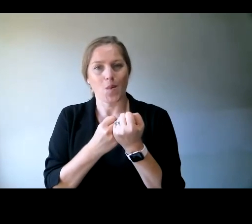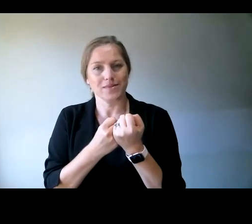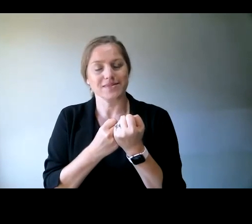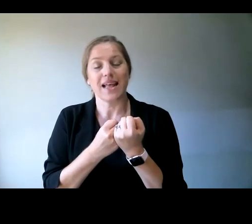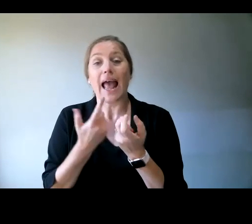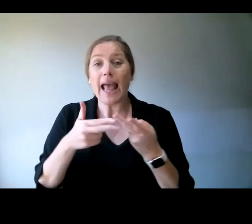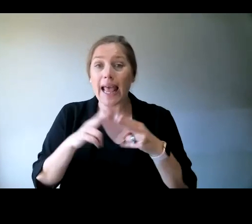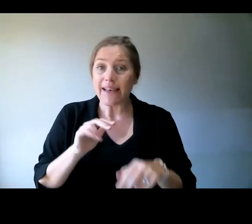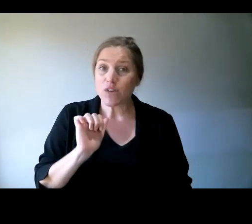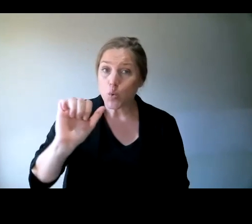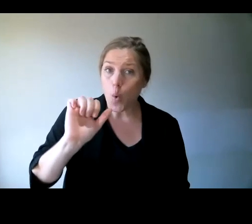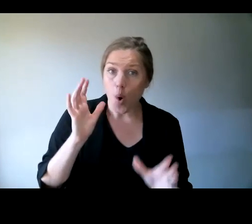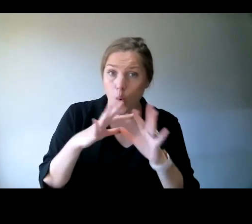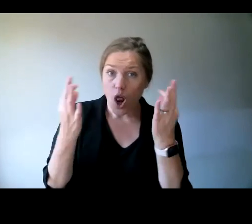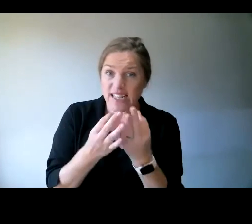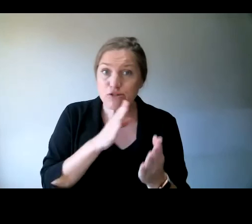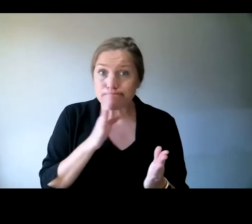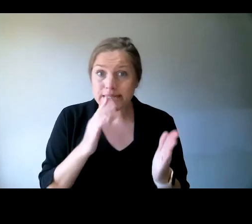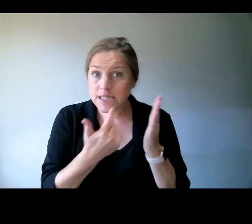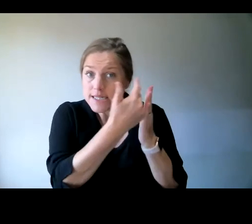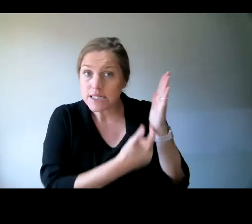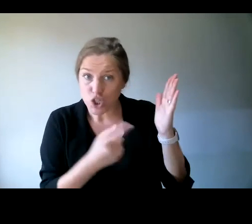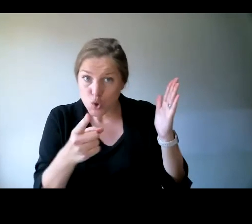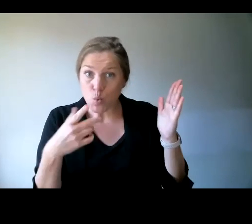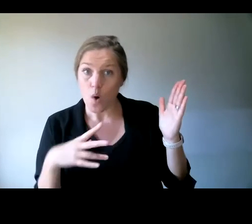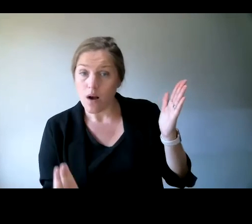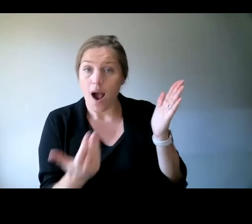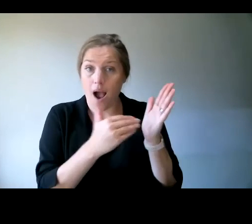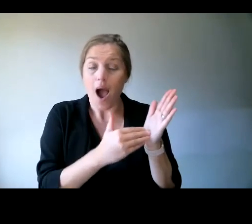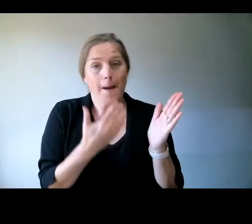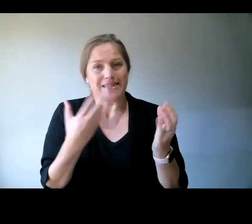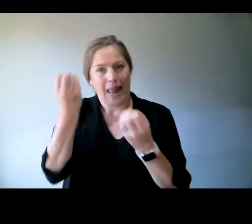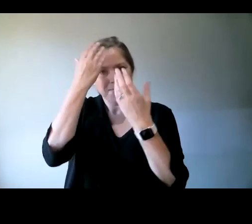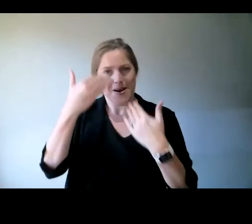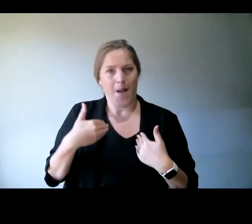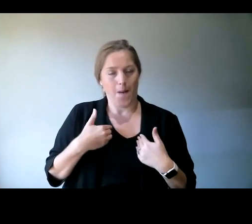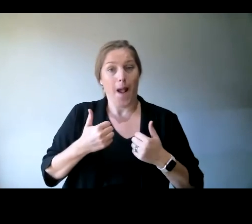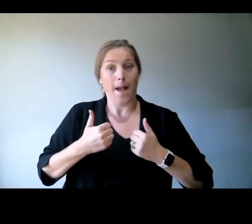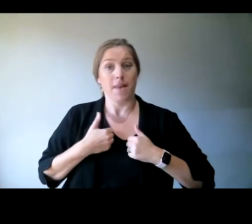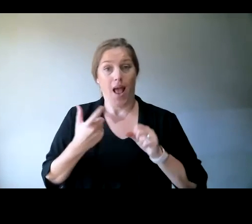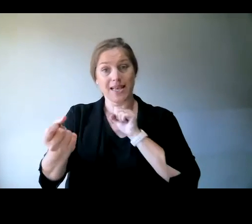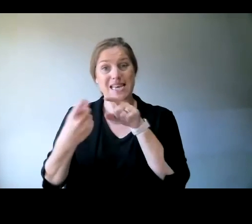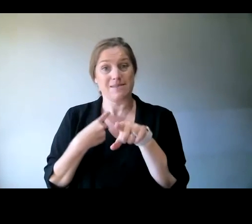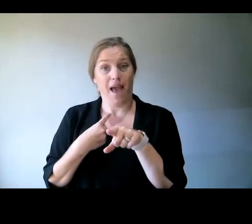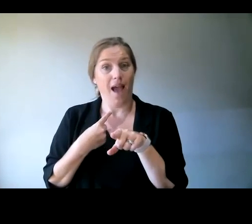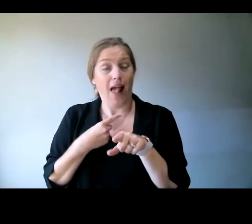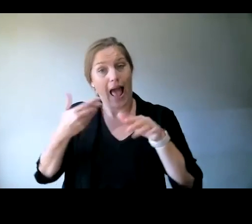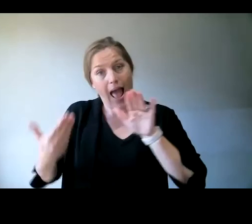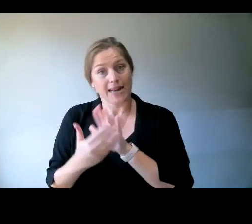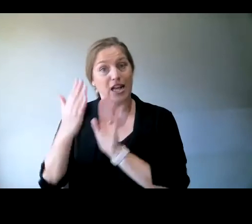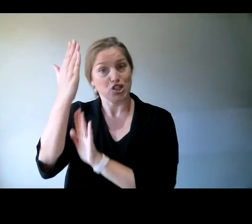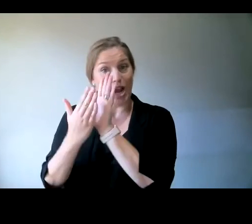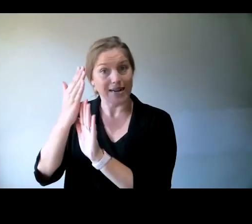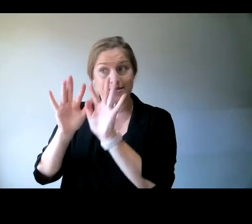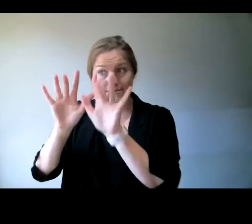listed there and you'd like to be, then make sure you get in contact with me. And Tony will put my email address in the chat. But it